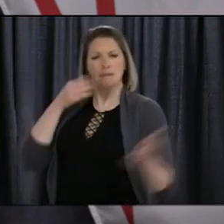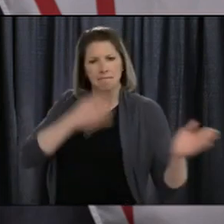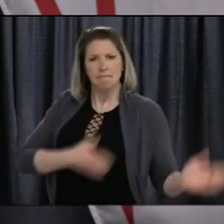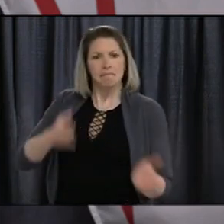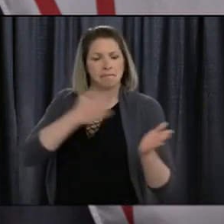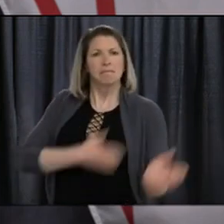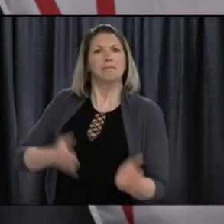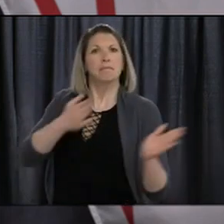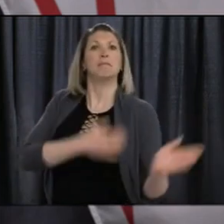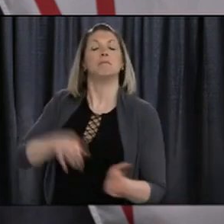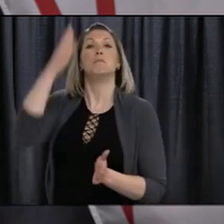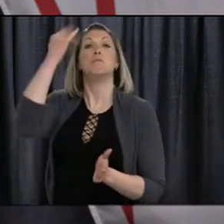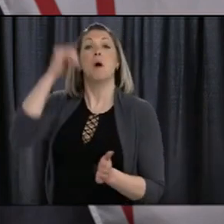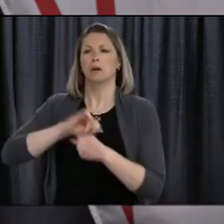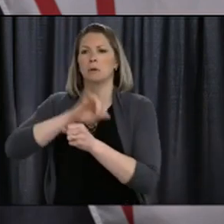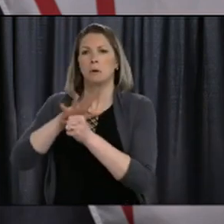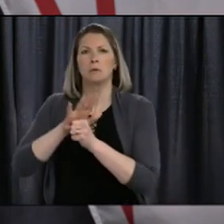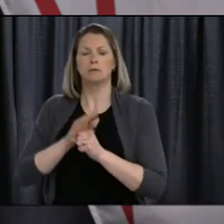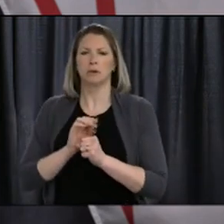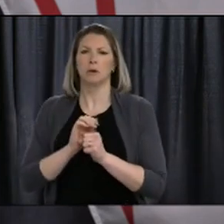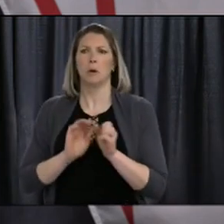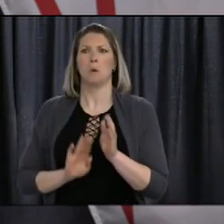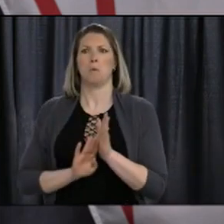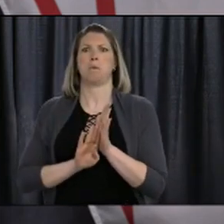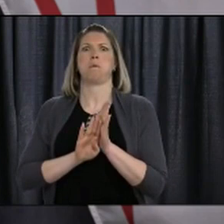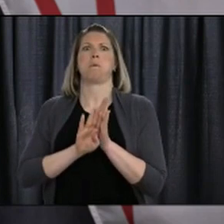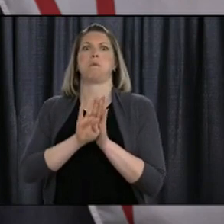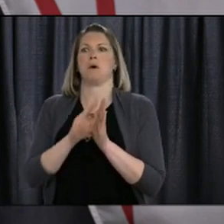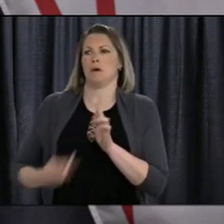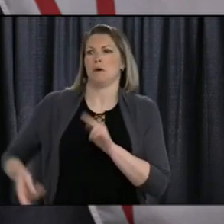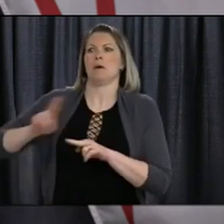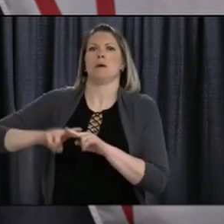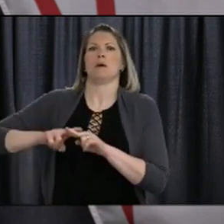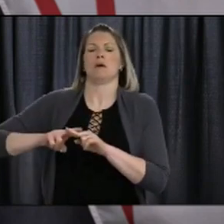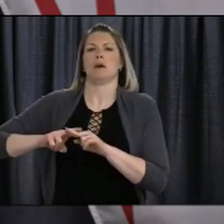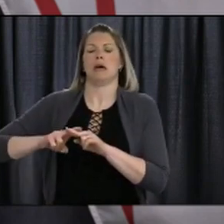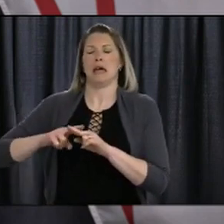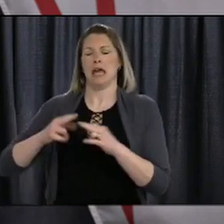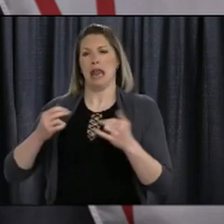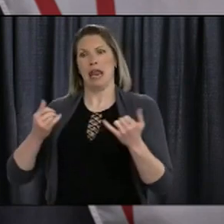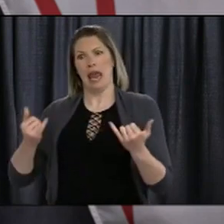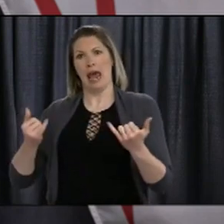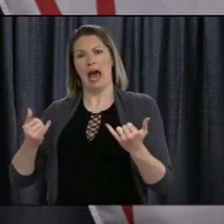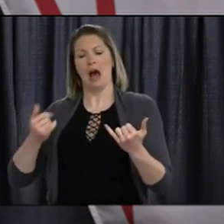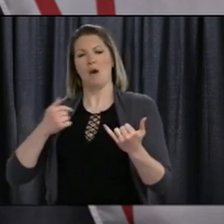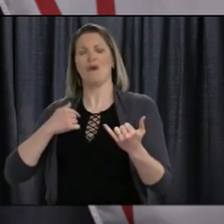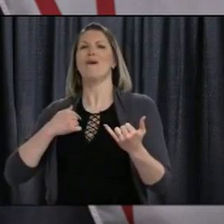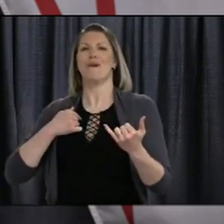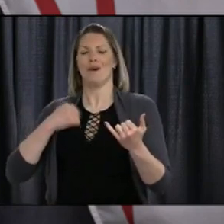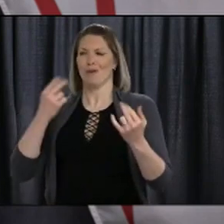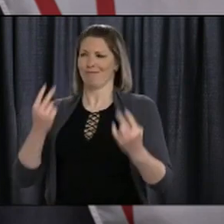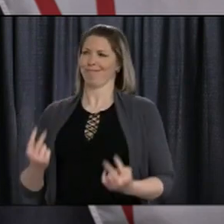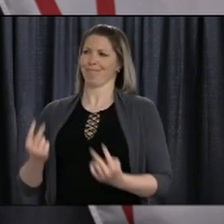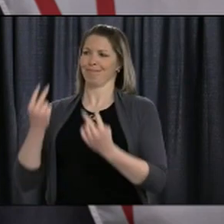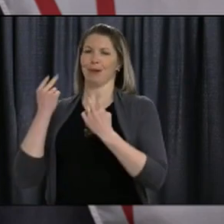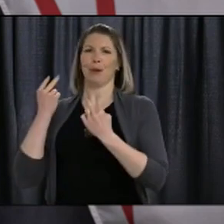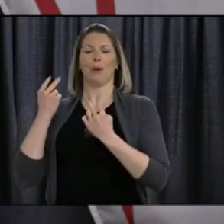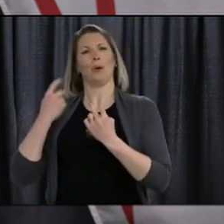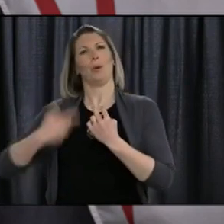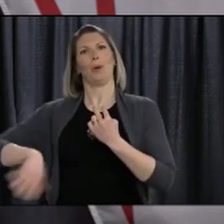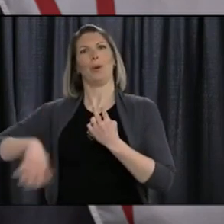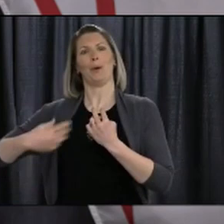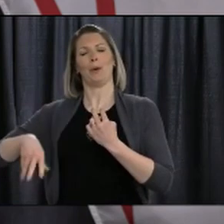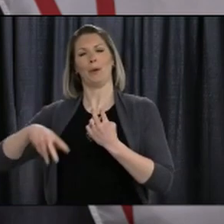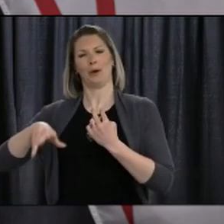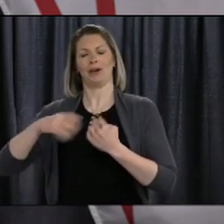when things were especially uncertain, we may have questioned our ability to see this through. Yet, here we are today, with renewed hope